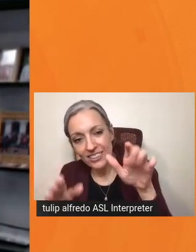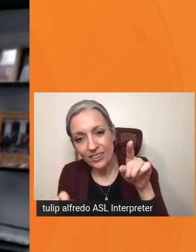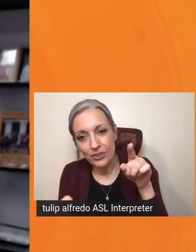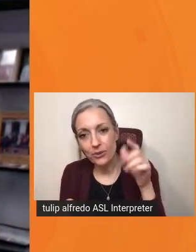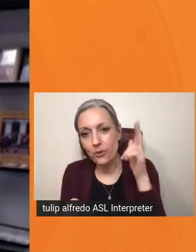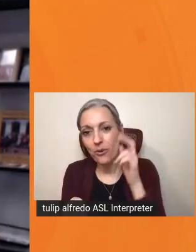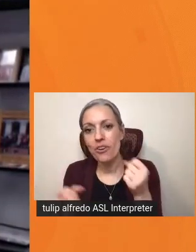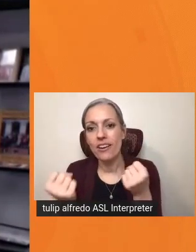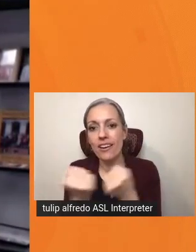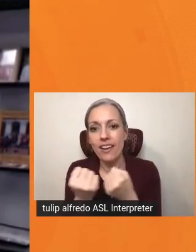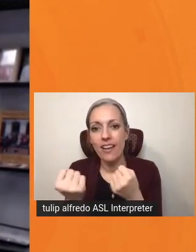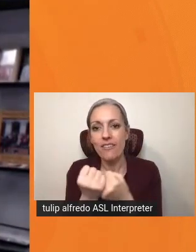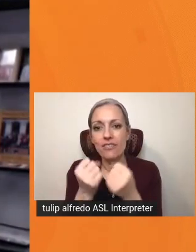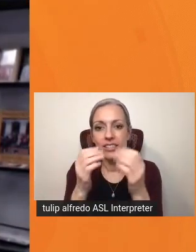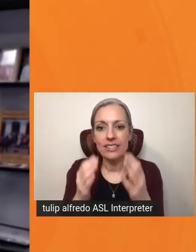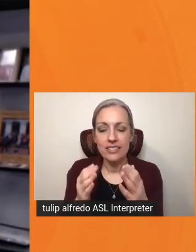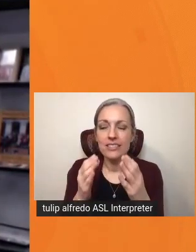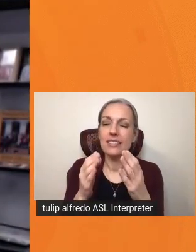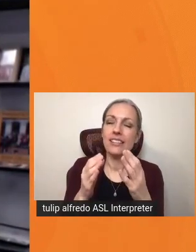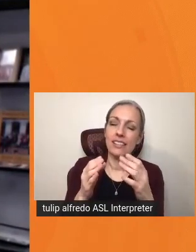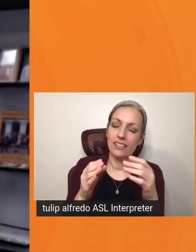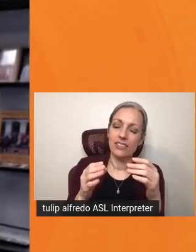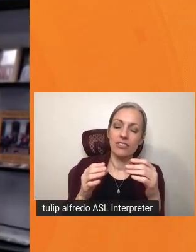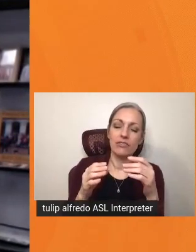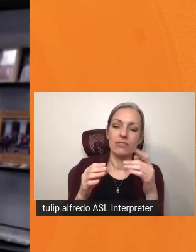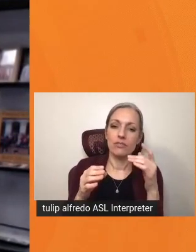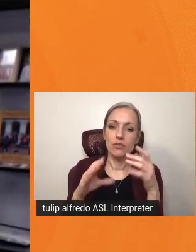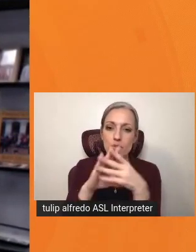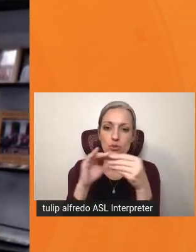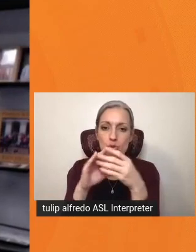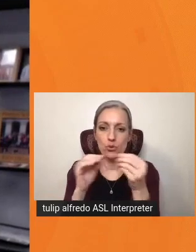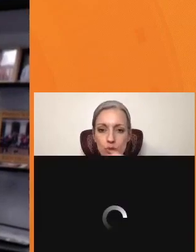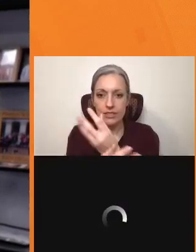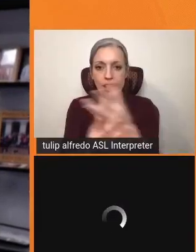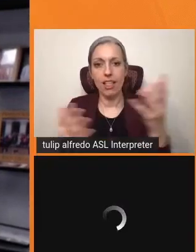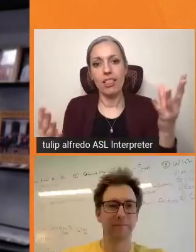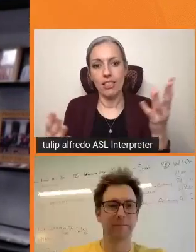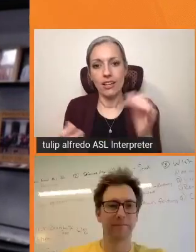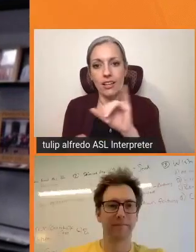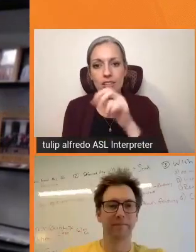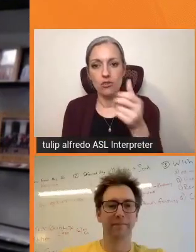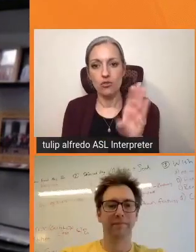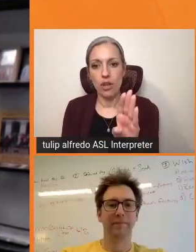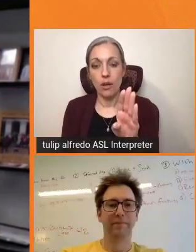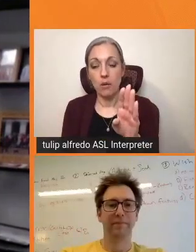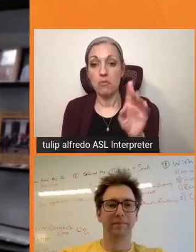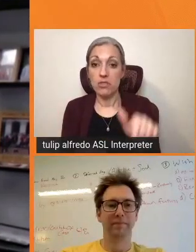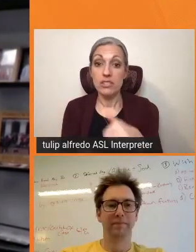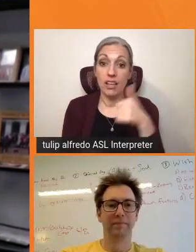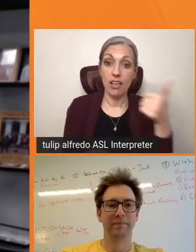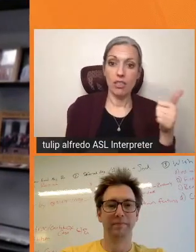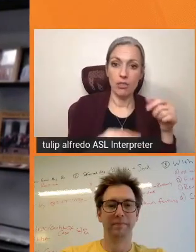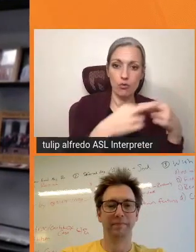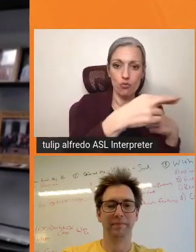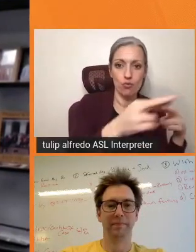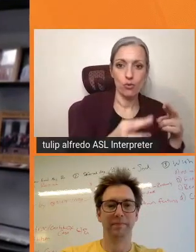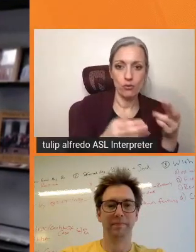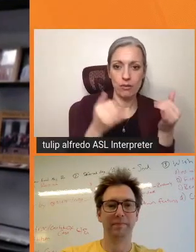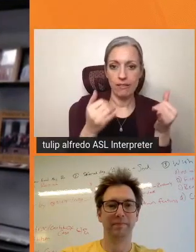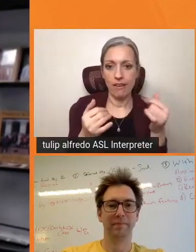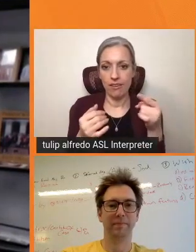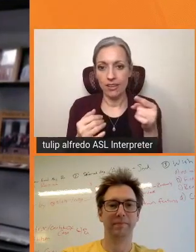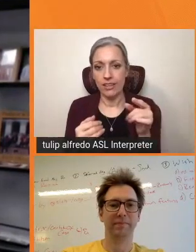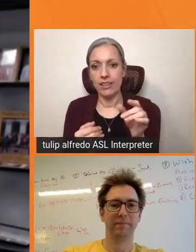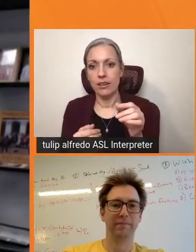and storytelling and the future of advocacy. So I'm welcoming back Jeb, who presented on the other breakout session. He is the co-founder and